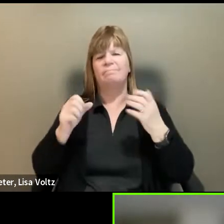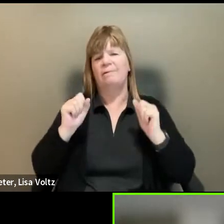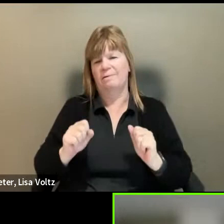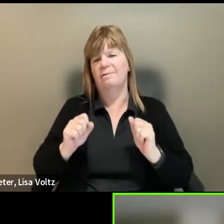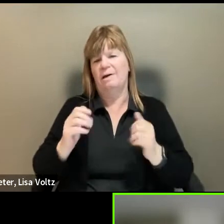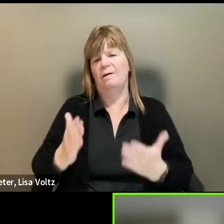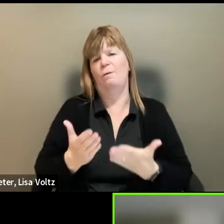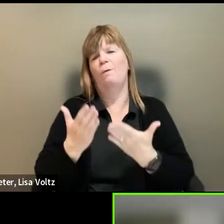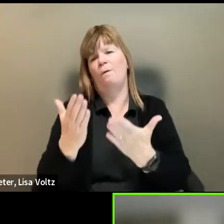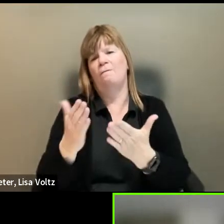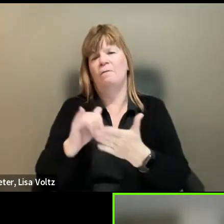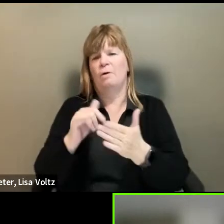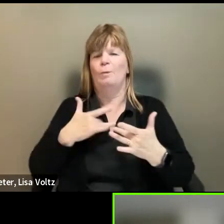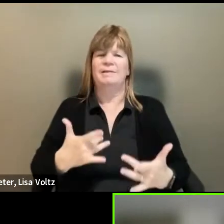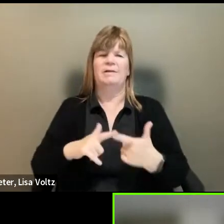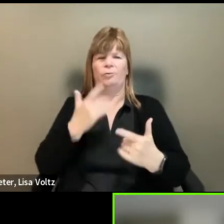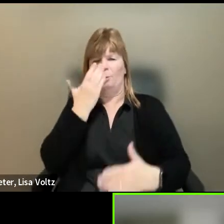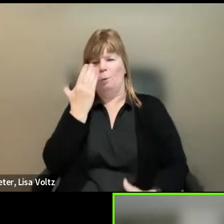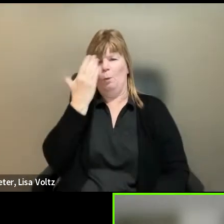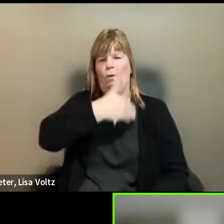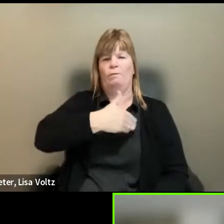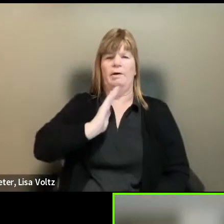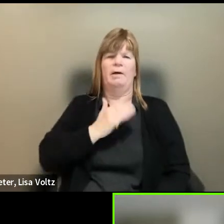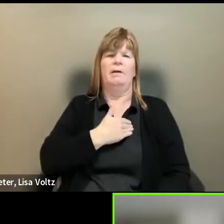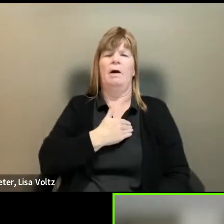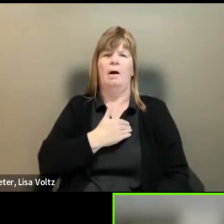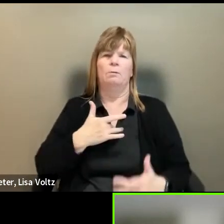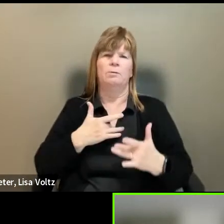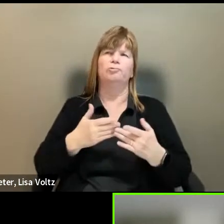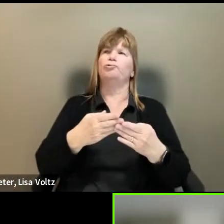all of which we overlook in our waterfall of prejudice.